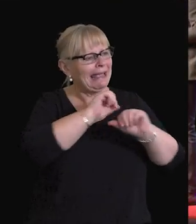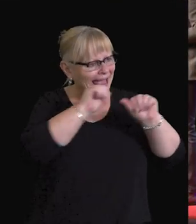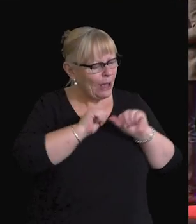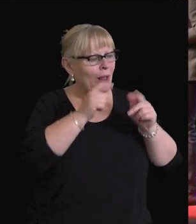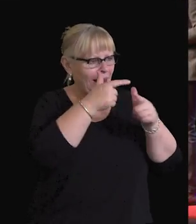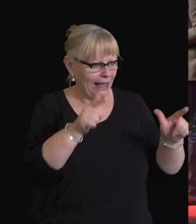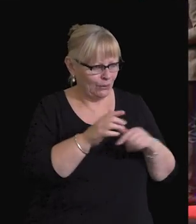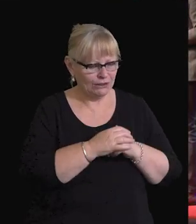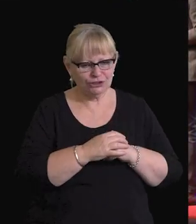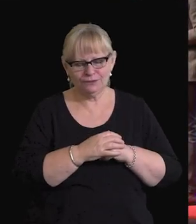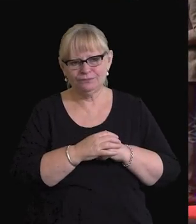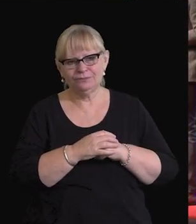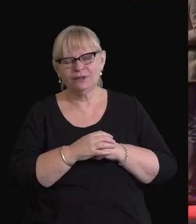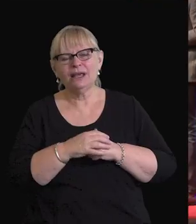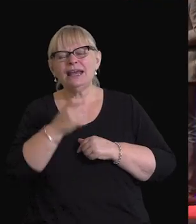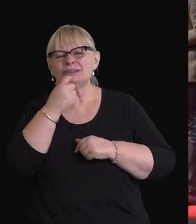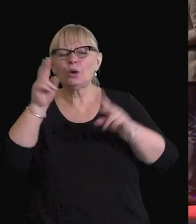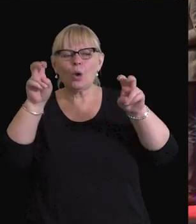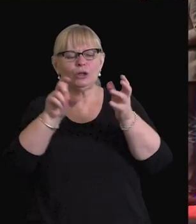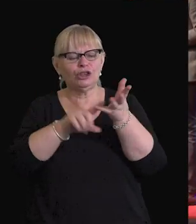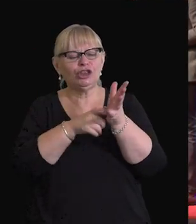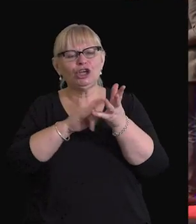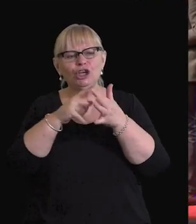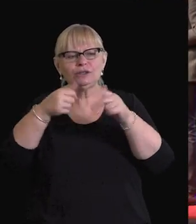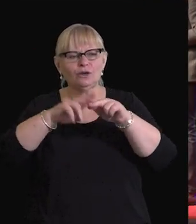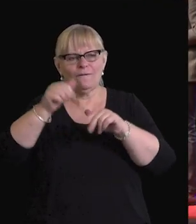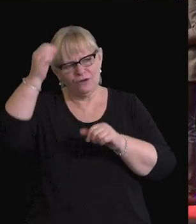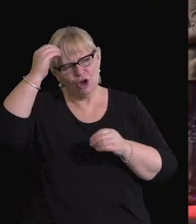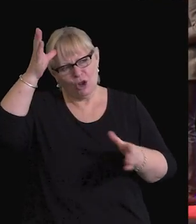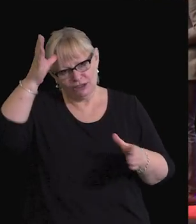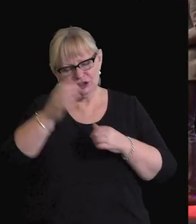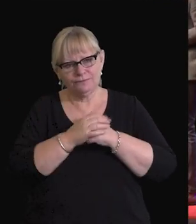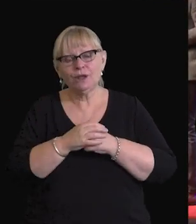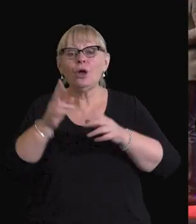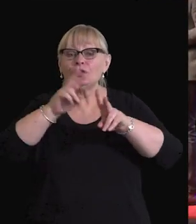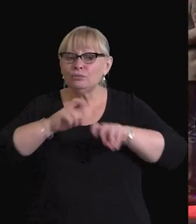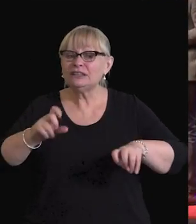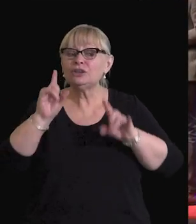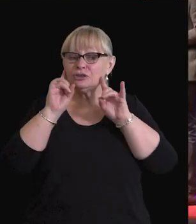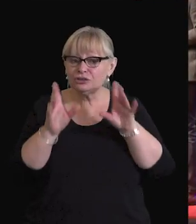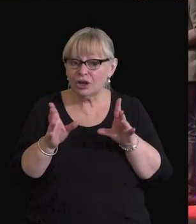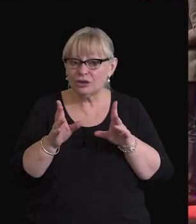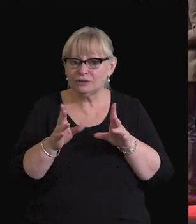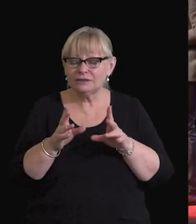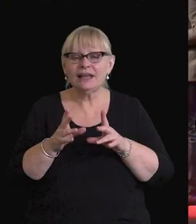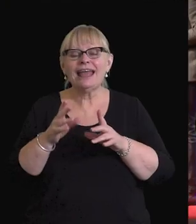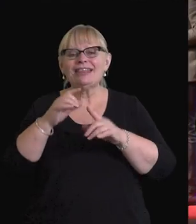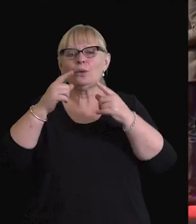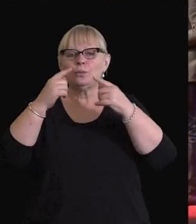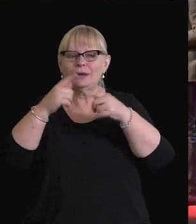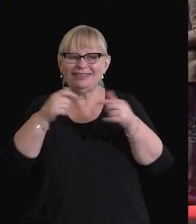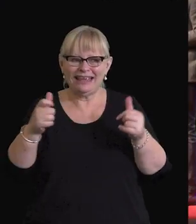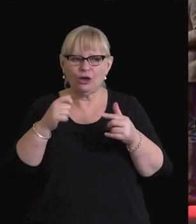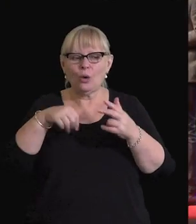Psychologists call this bias the curse of knowledge. And here's the kicker. The research also shows that we think it's a bias